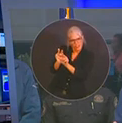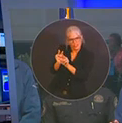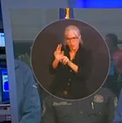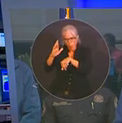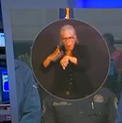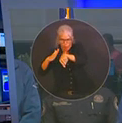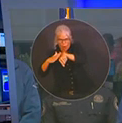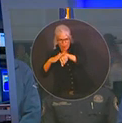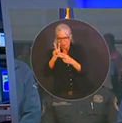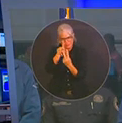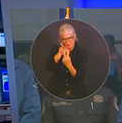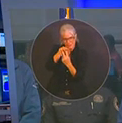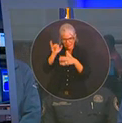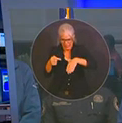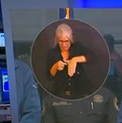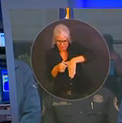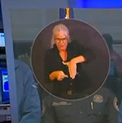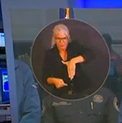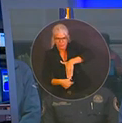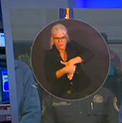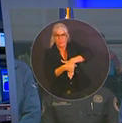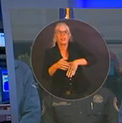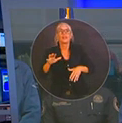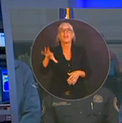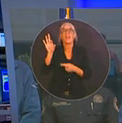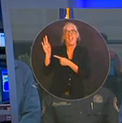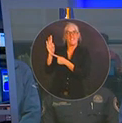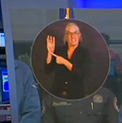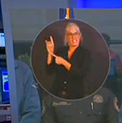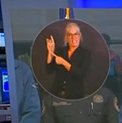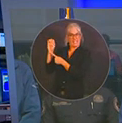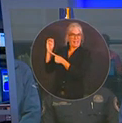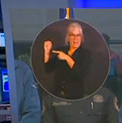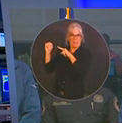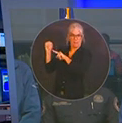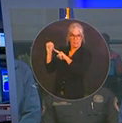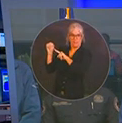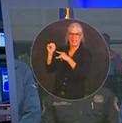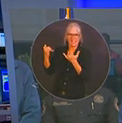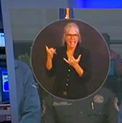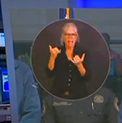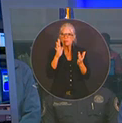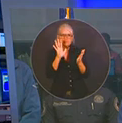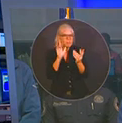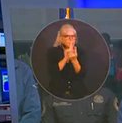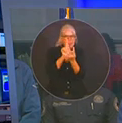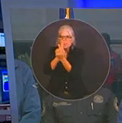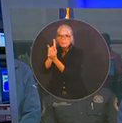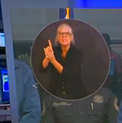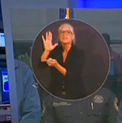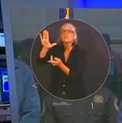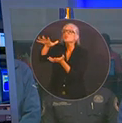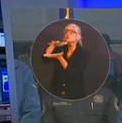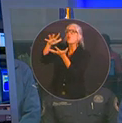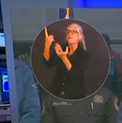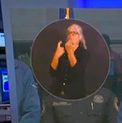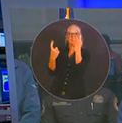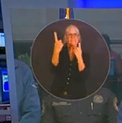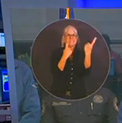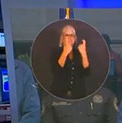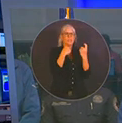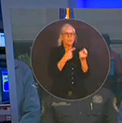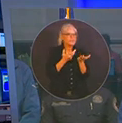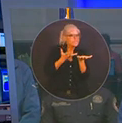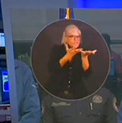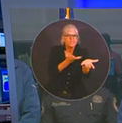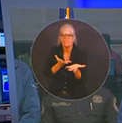The Florida Division of Emergency Management is actively addressing storm-related resource requests. We are currently fulfilling close to 1